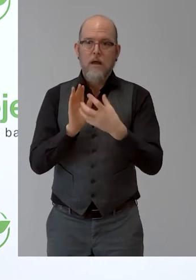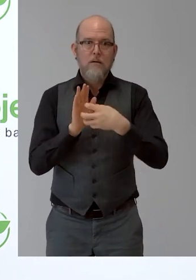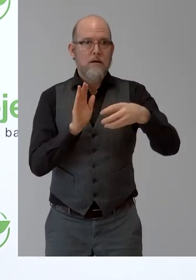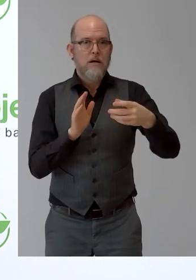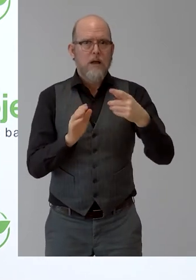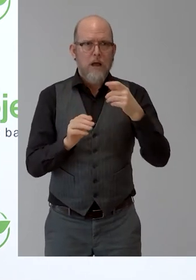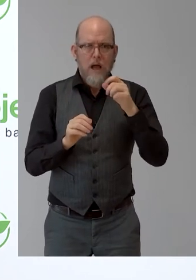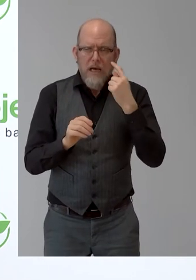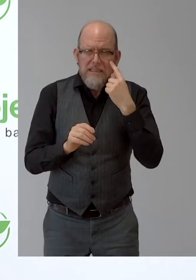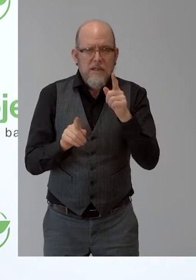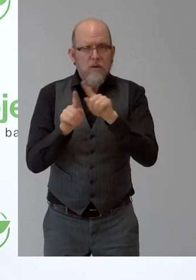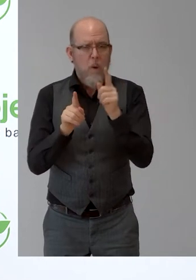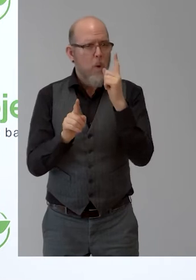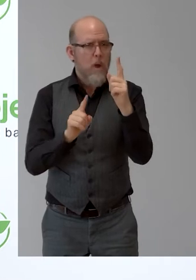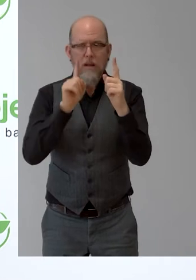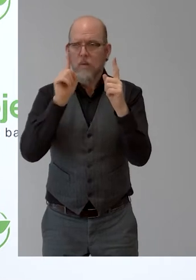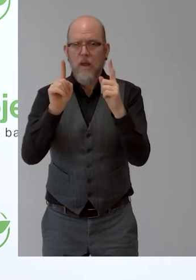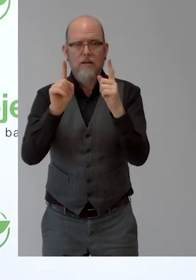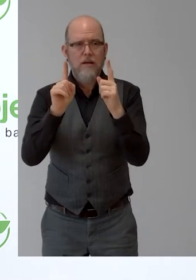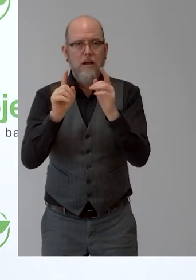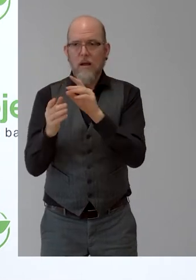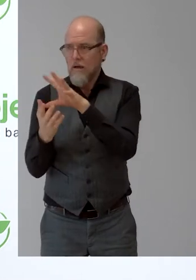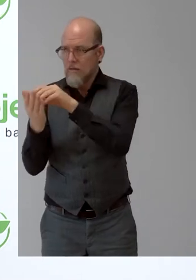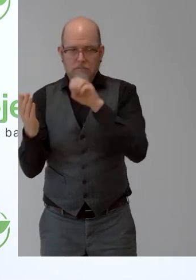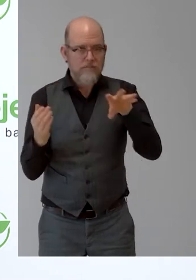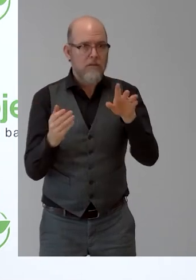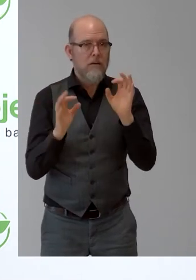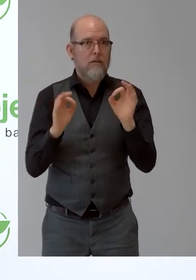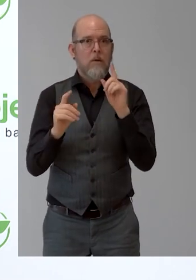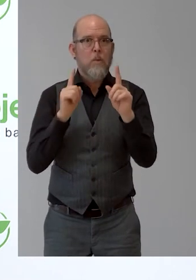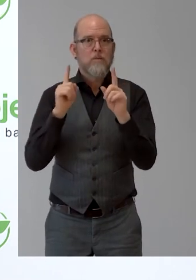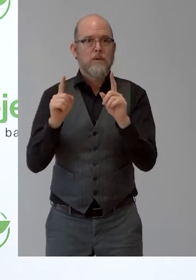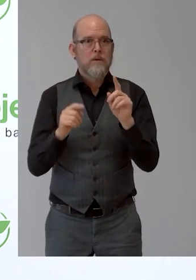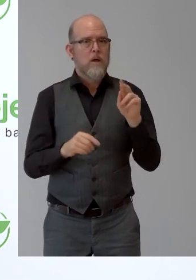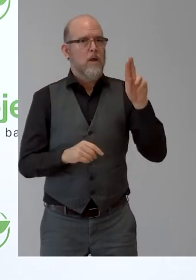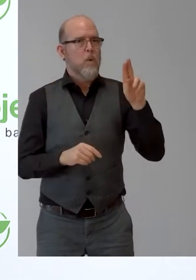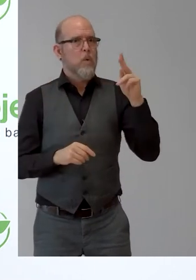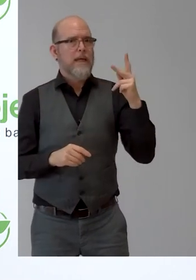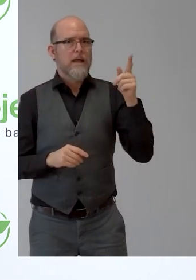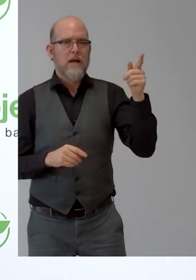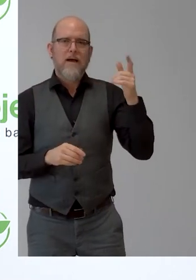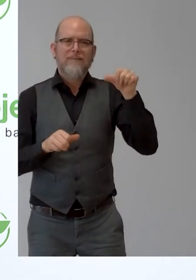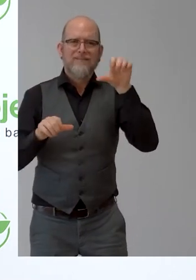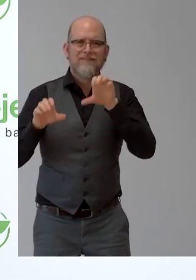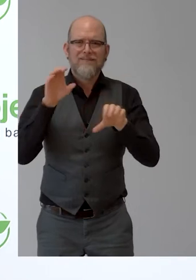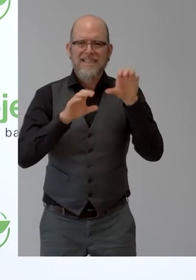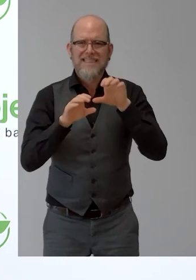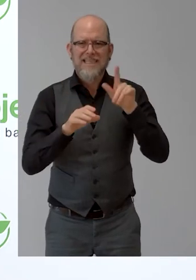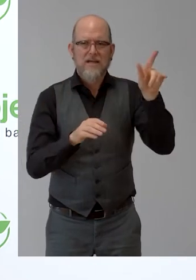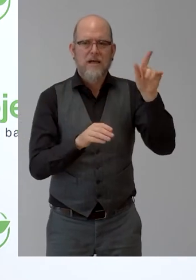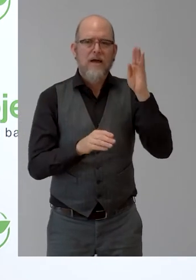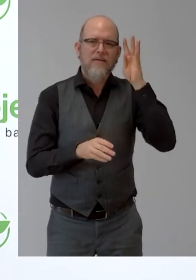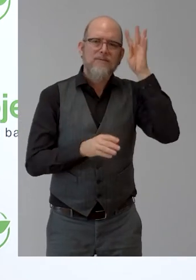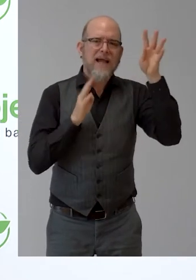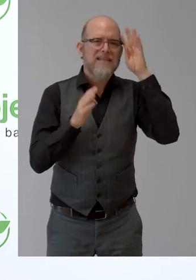of everything. That's how the British physicist and science fiction writer Arthur C. Clarke described his idea of a